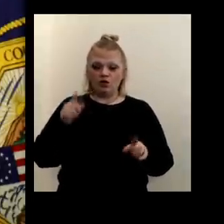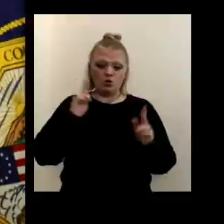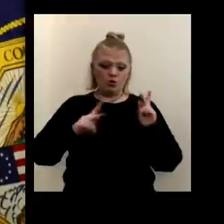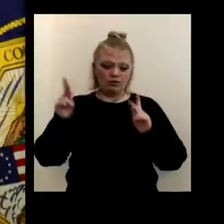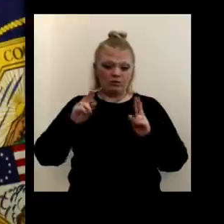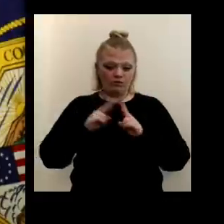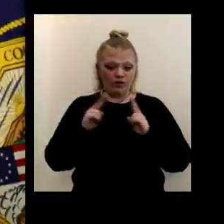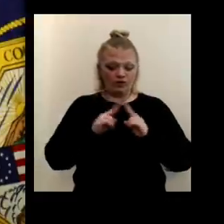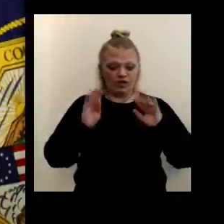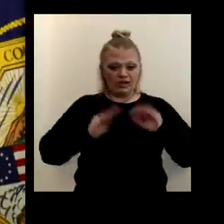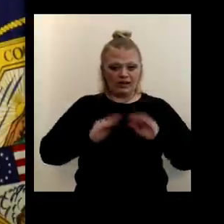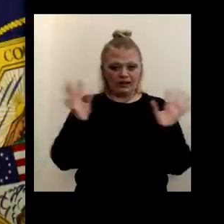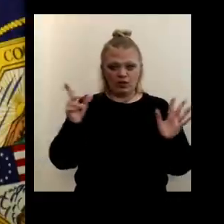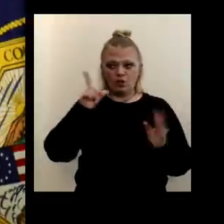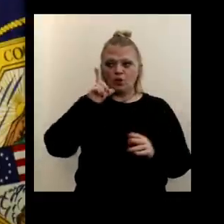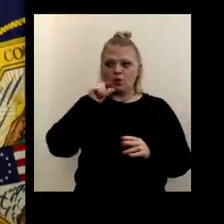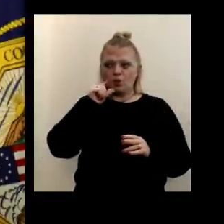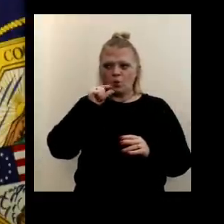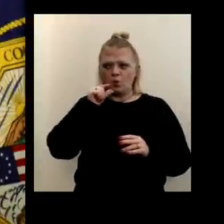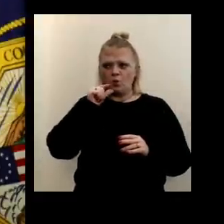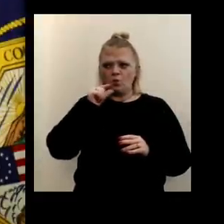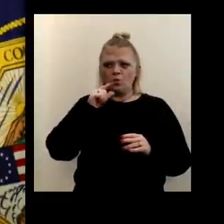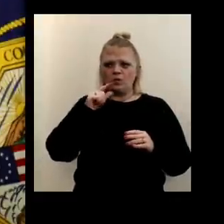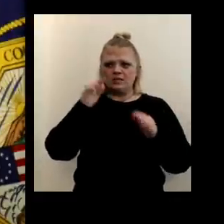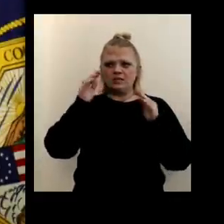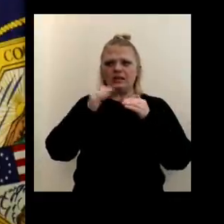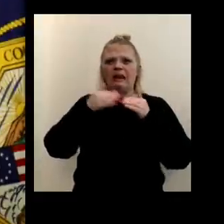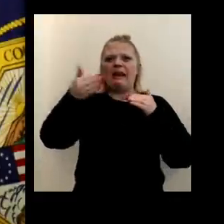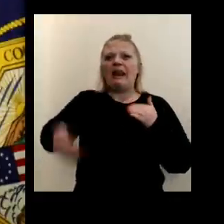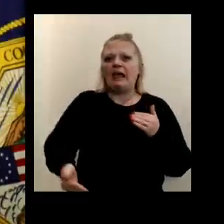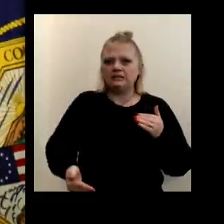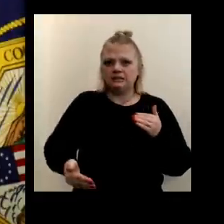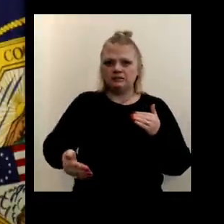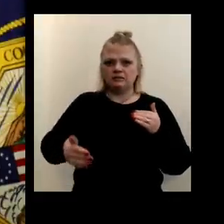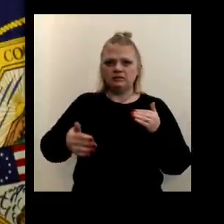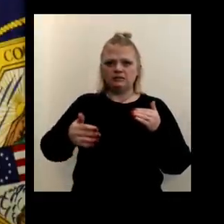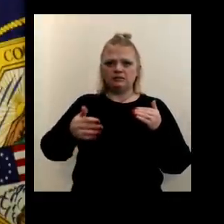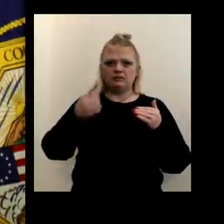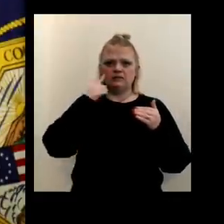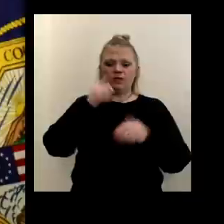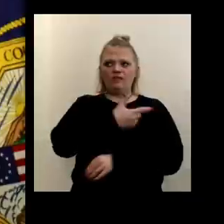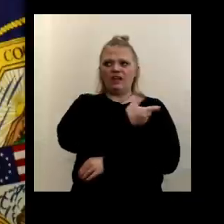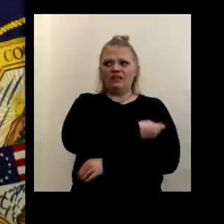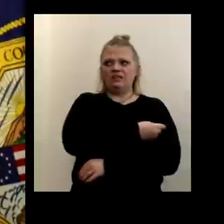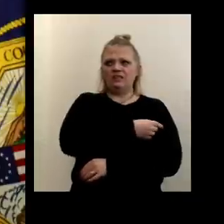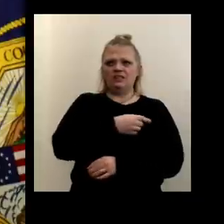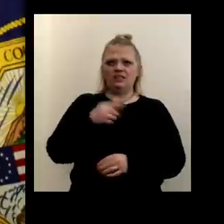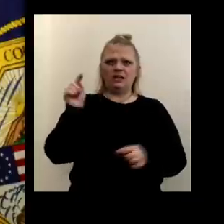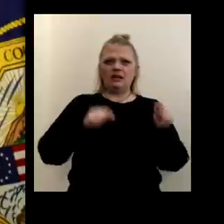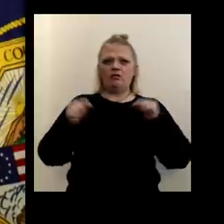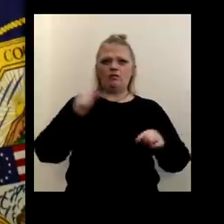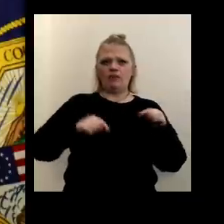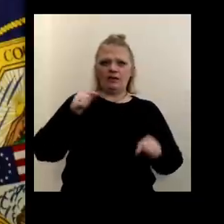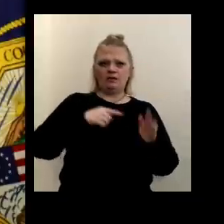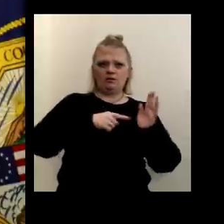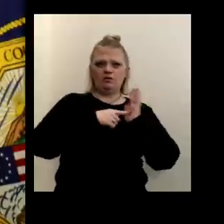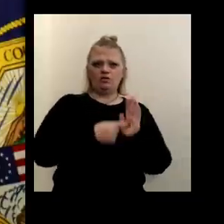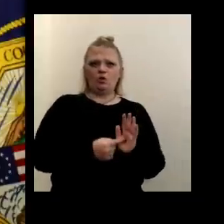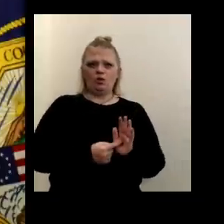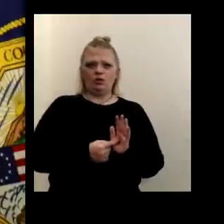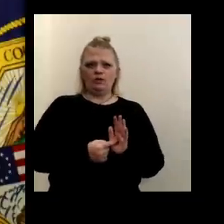are very clear, who is next in line to get the vaccine? Uh, well, I'll go back just to show you,